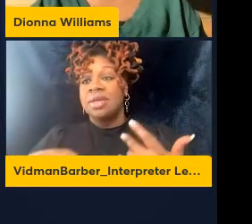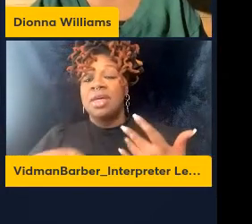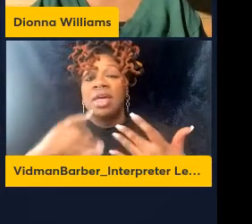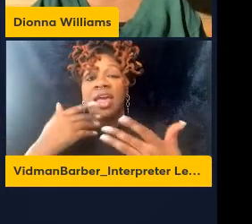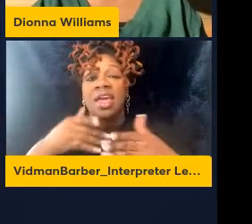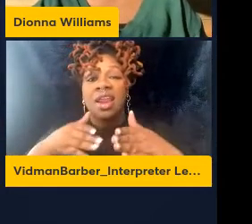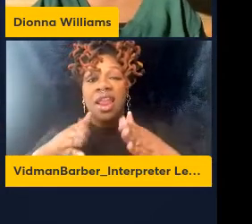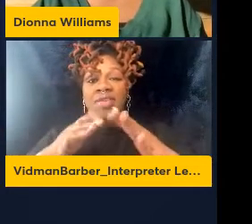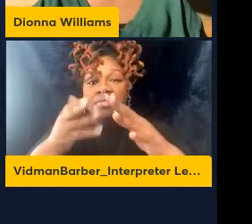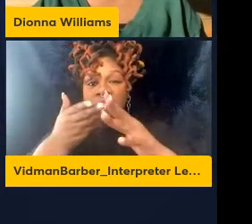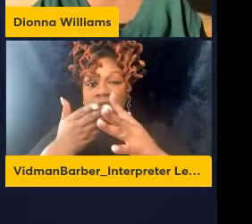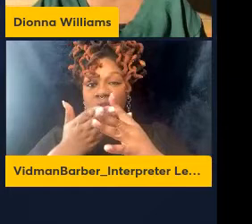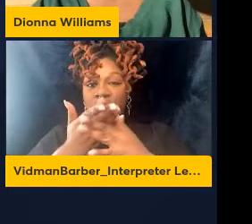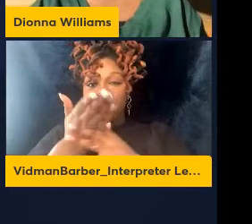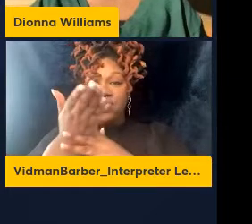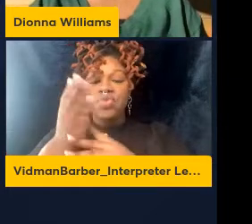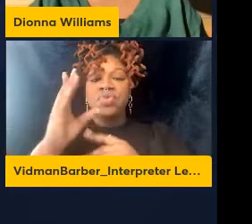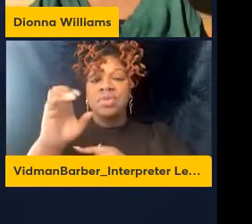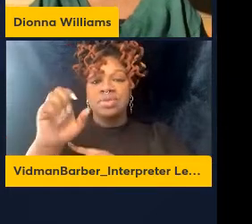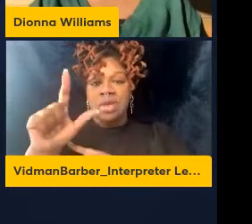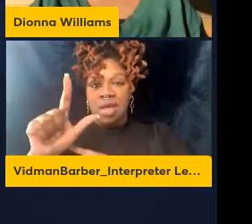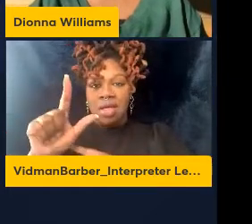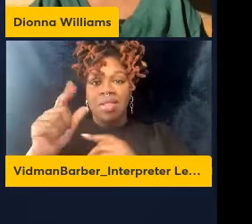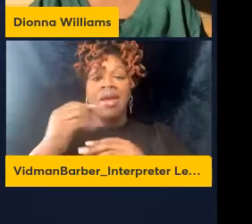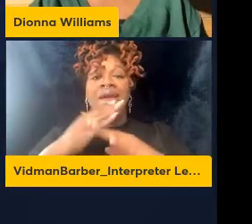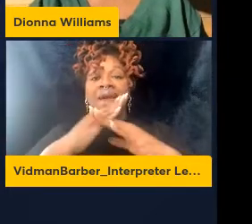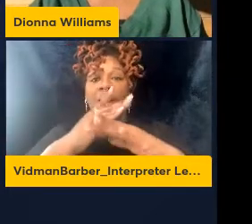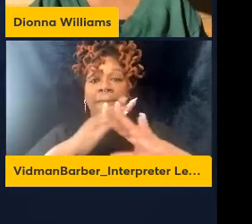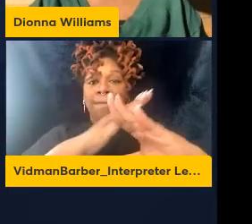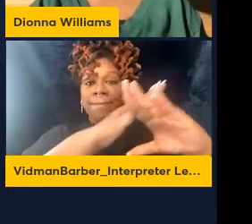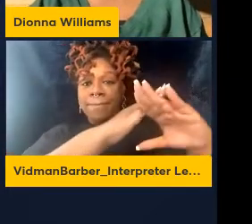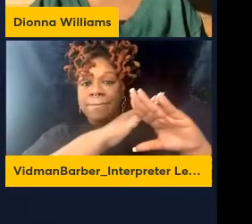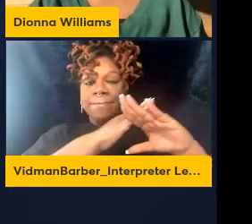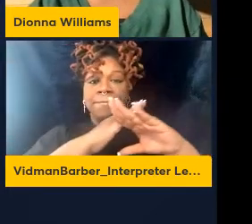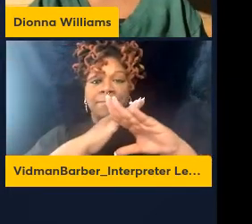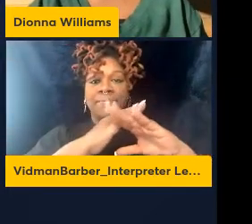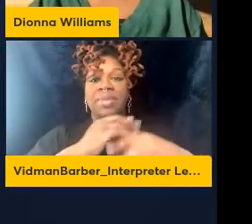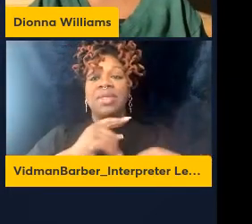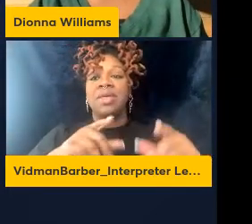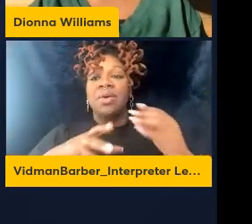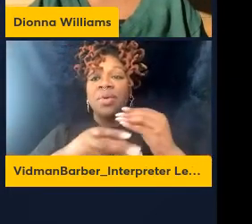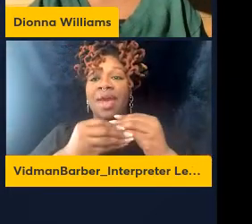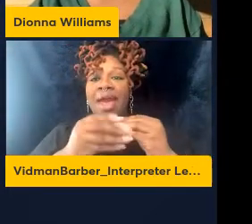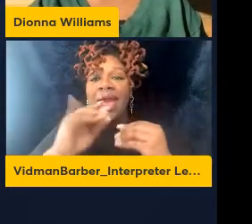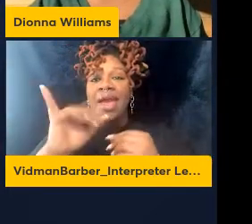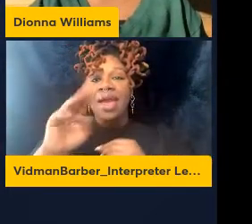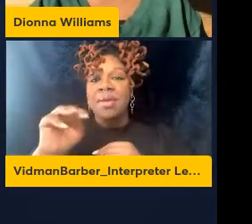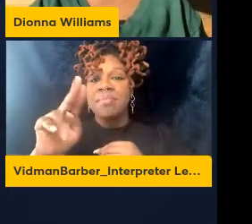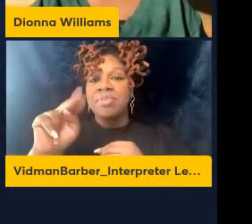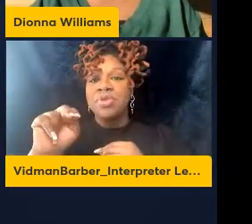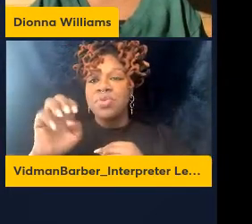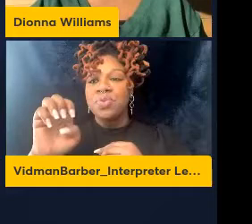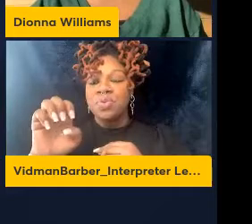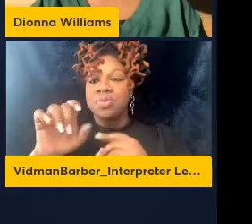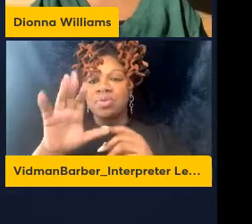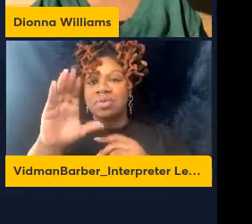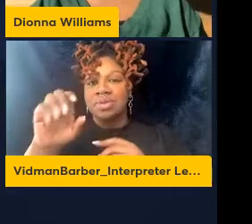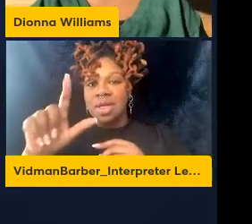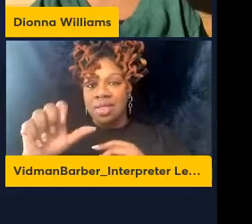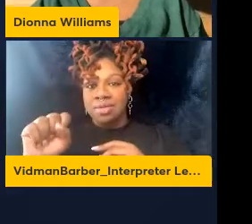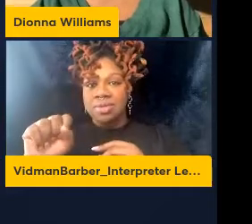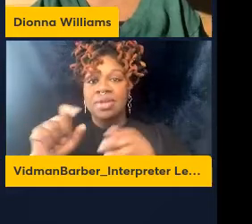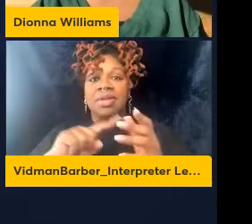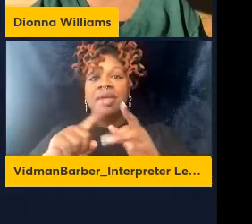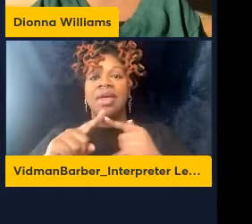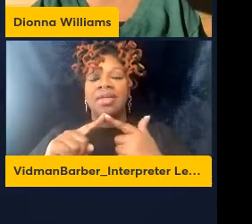with the endotelial cells that help seal the barrier. We then add our immune cells to the top and they migrate to the bottom for 24 hours in response